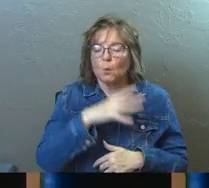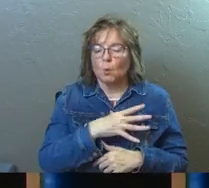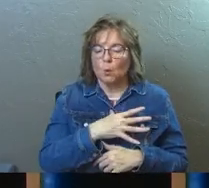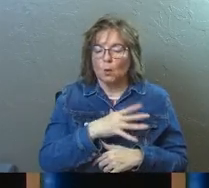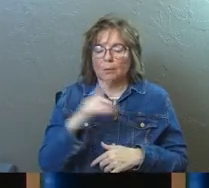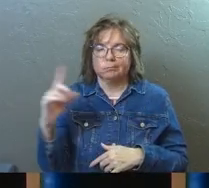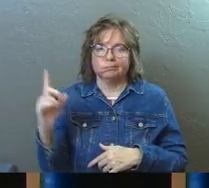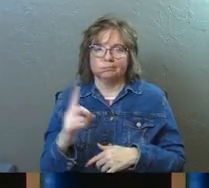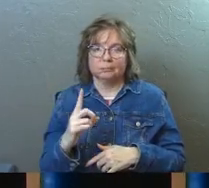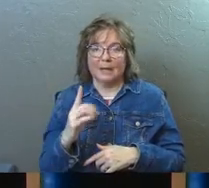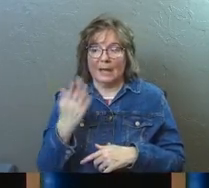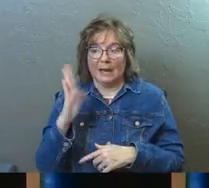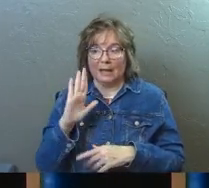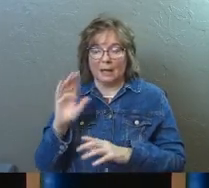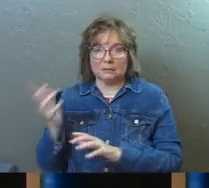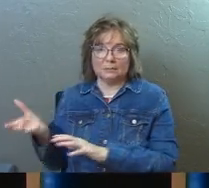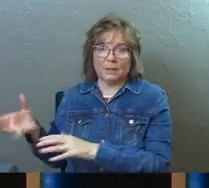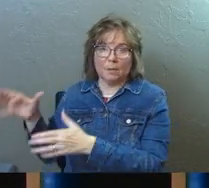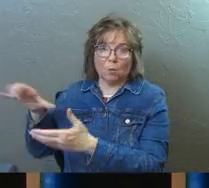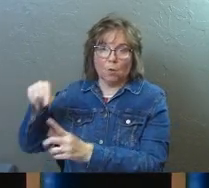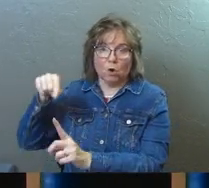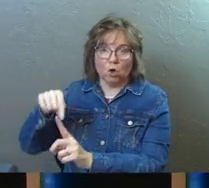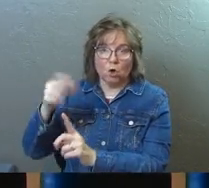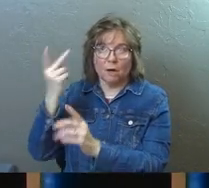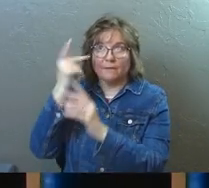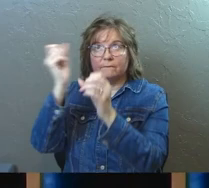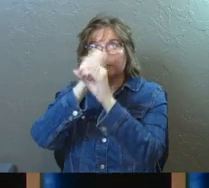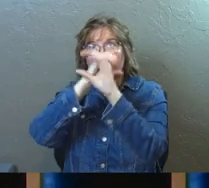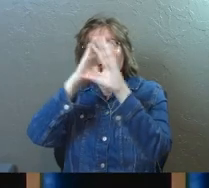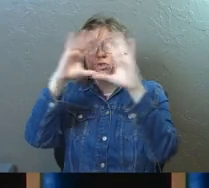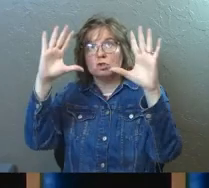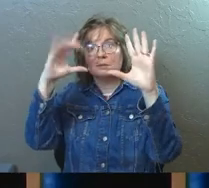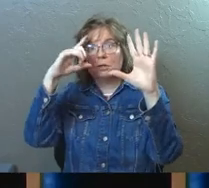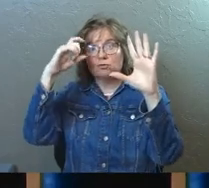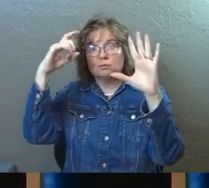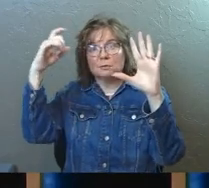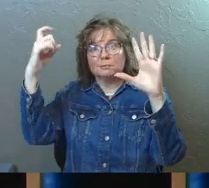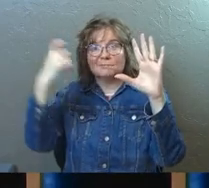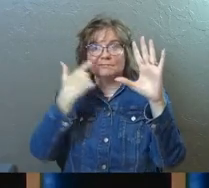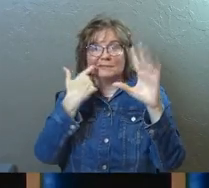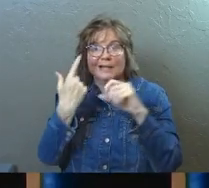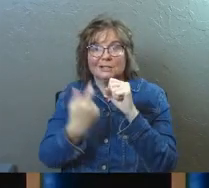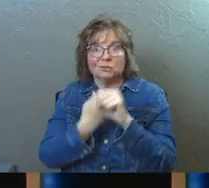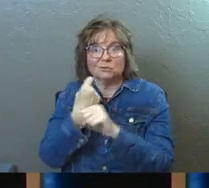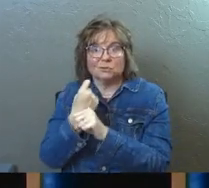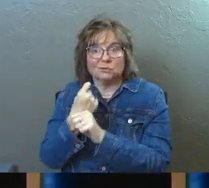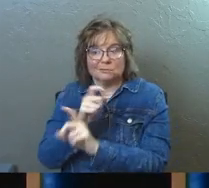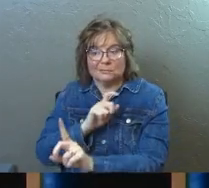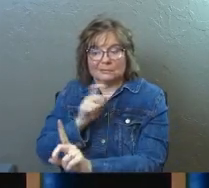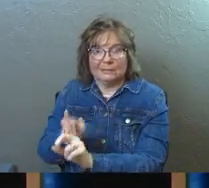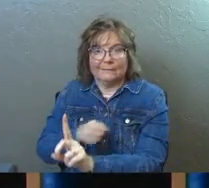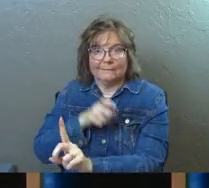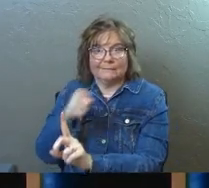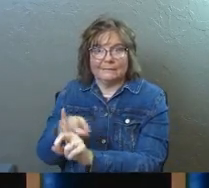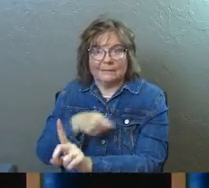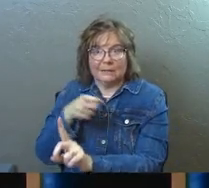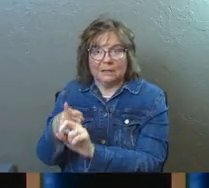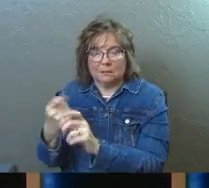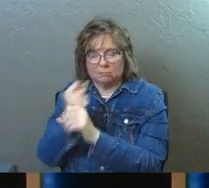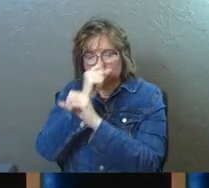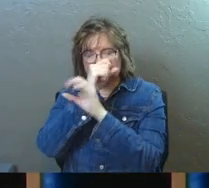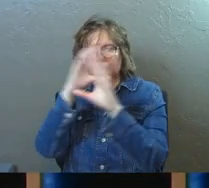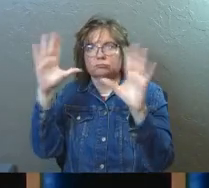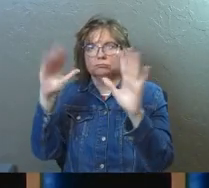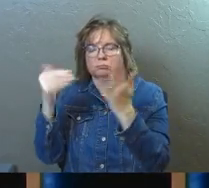and God has been pouring out on her visions and dreams across the last year. It's relatively new in her